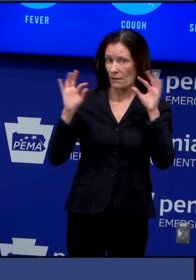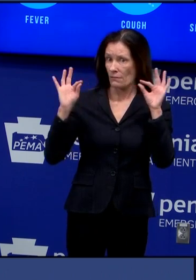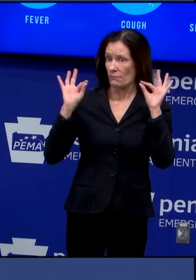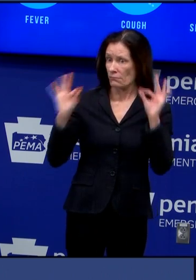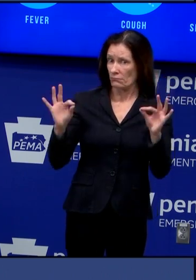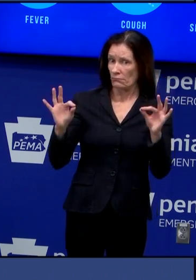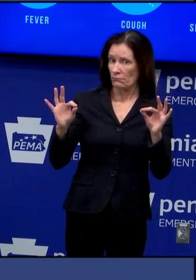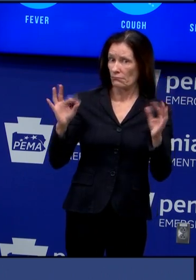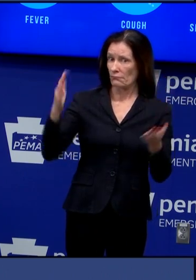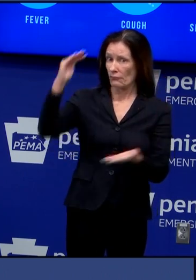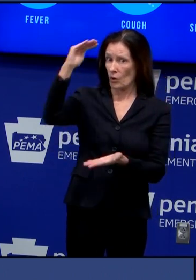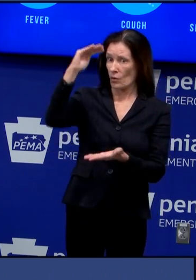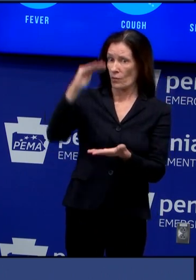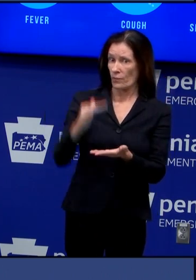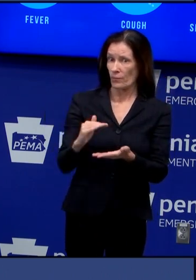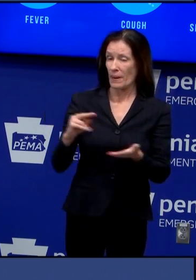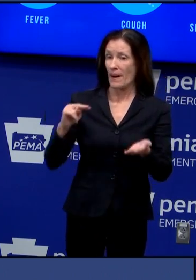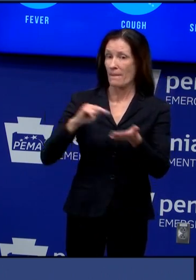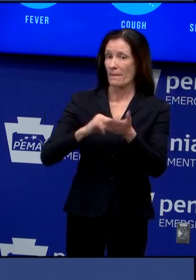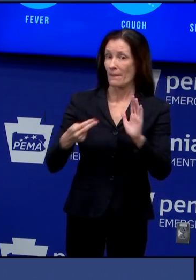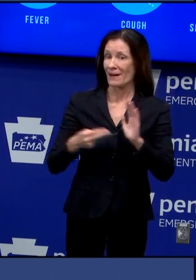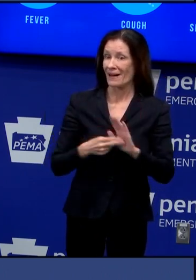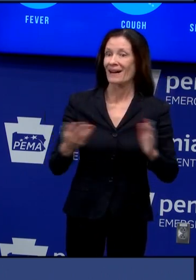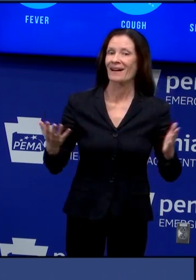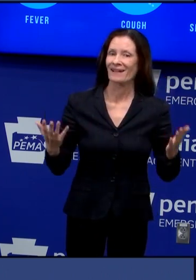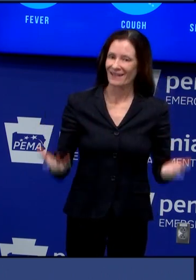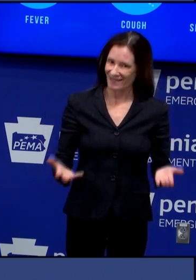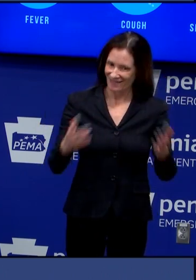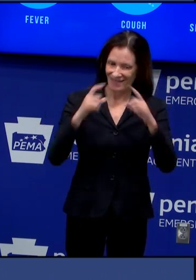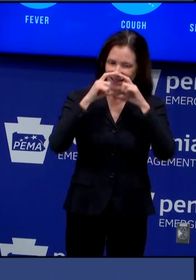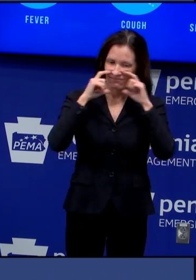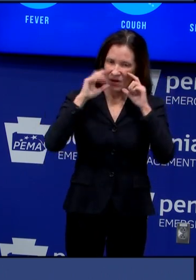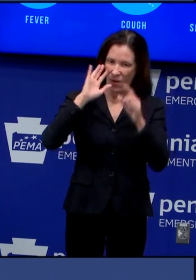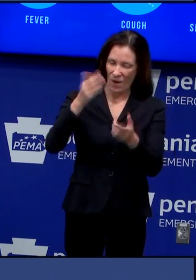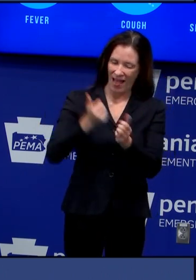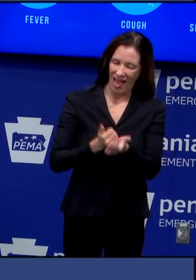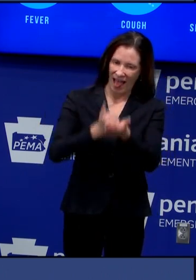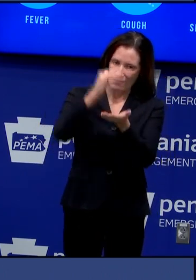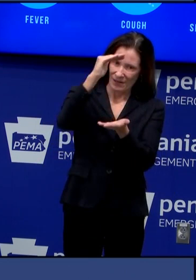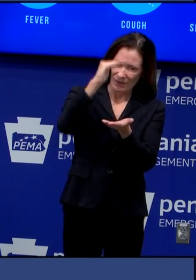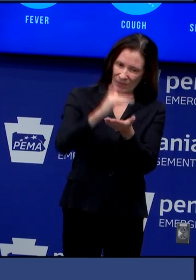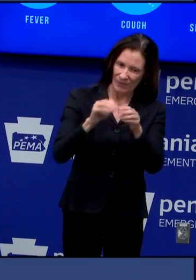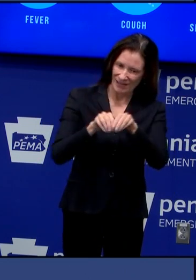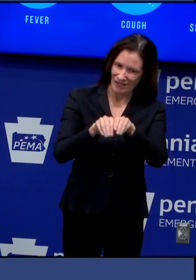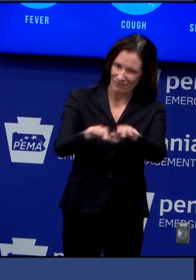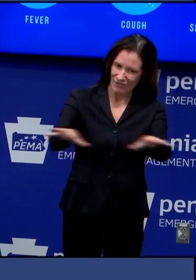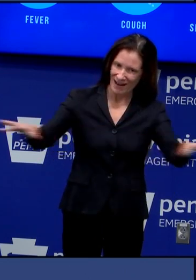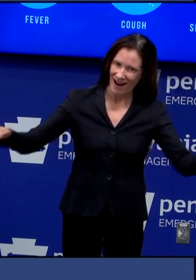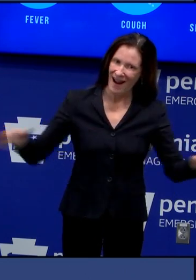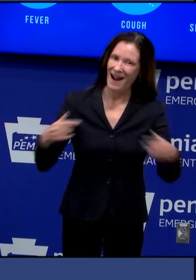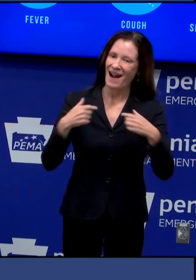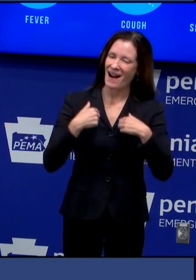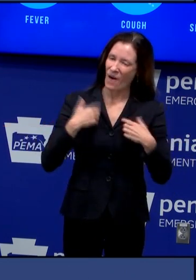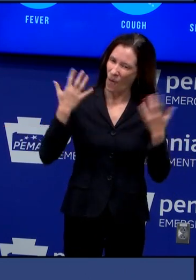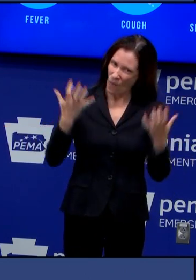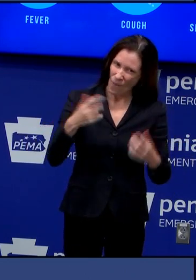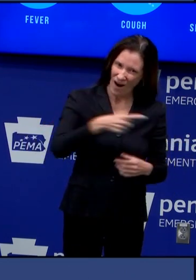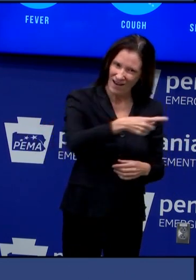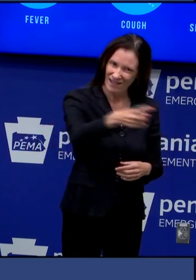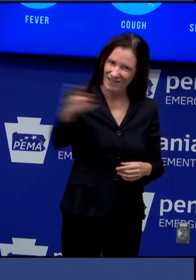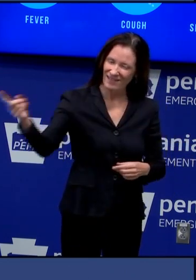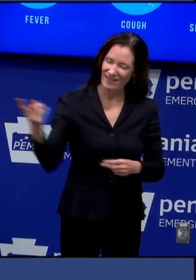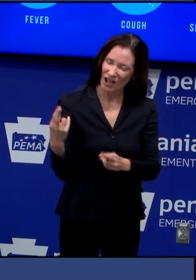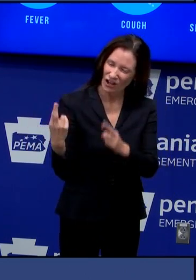infect their fellow pennsylvanians uh and that's if they go to the store they go back to work they're with their family